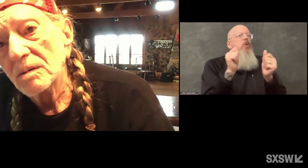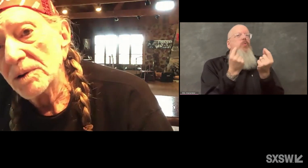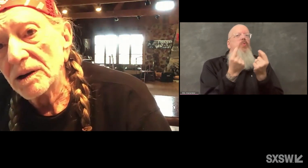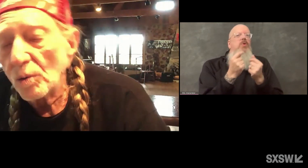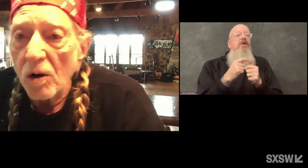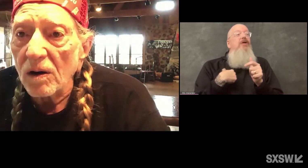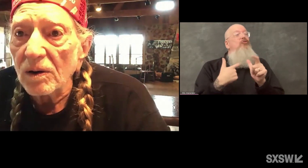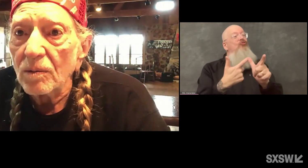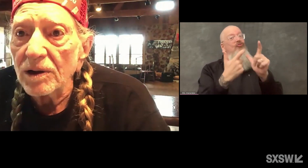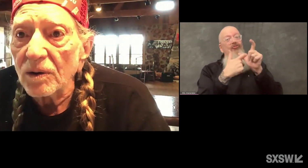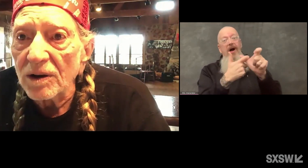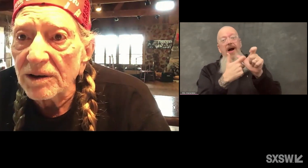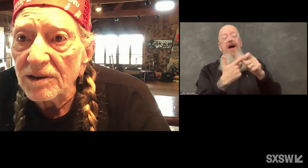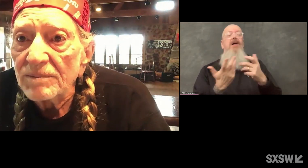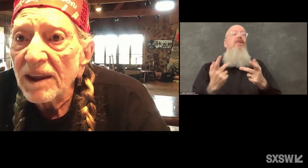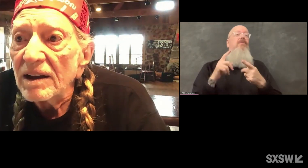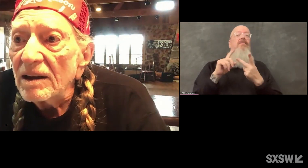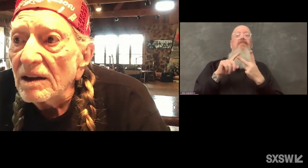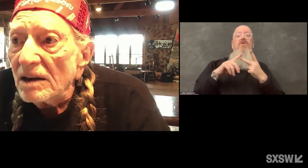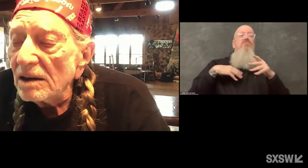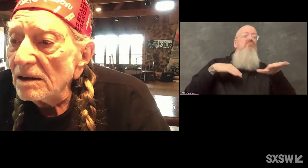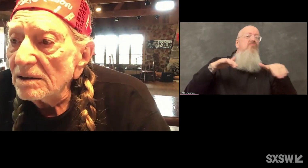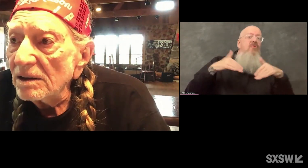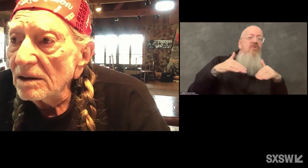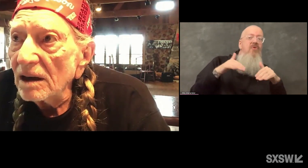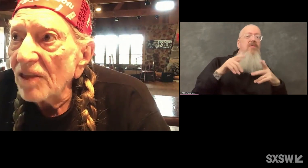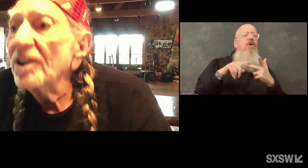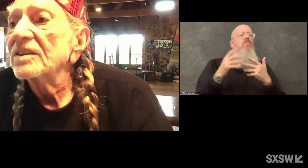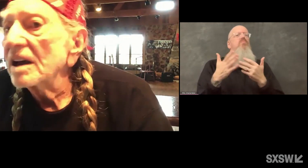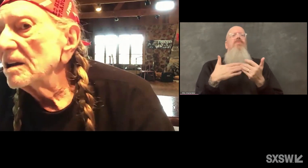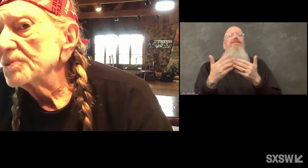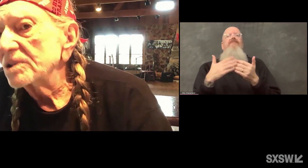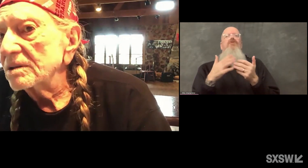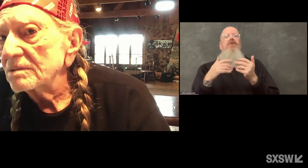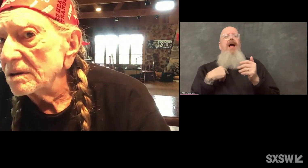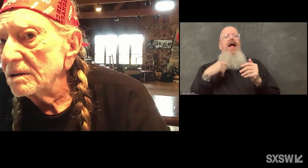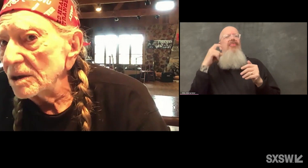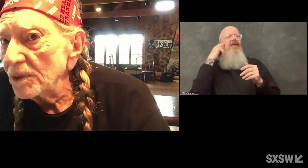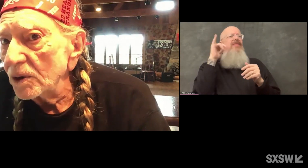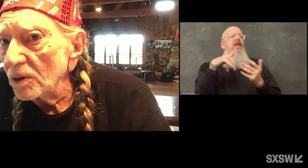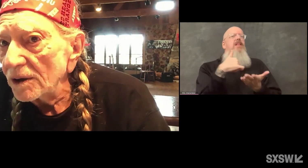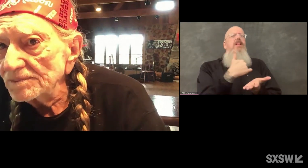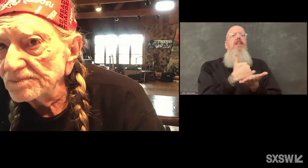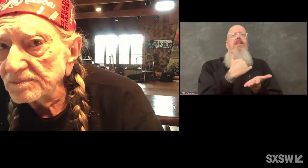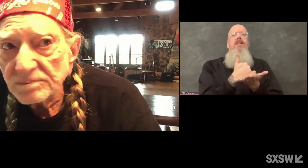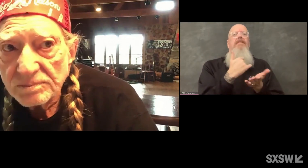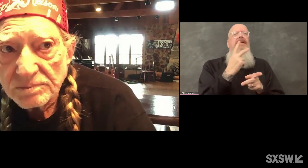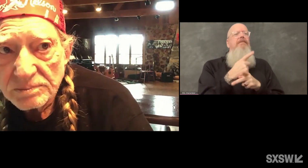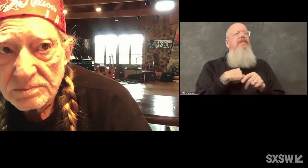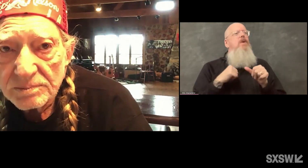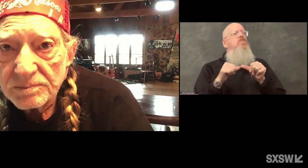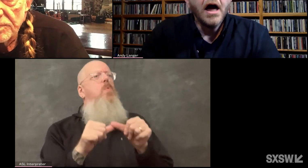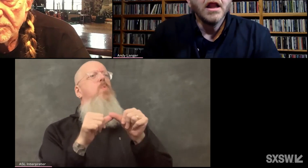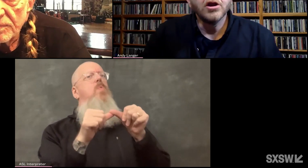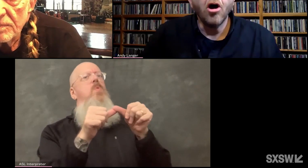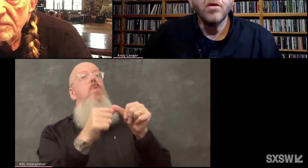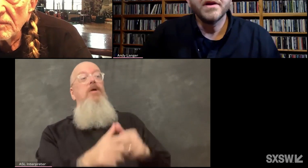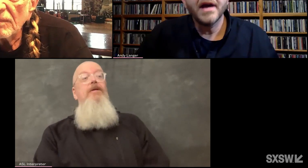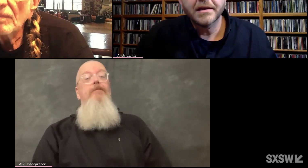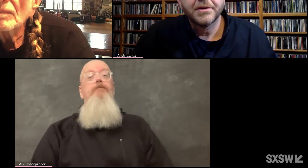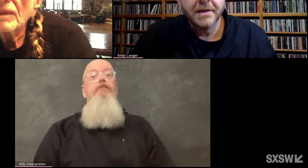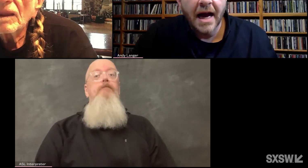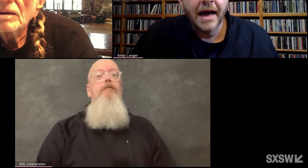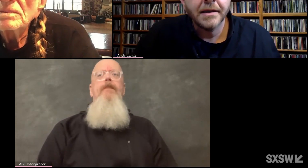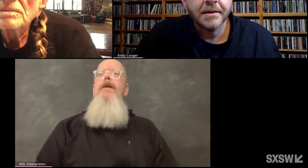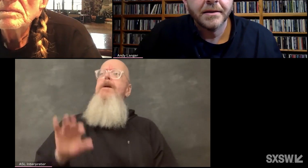Jog a little bit, walk a little bit, whatever. And I think that helps keep me going. Along